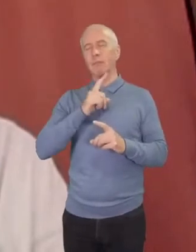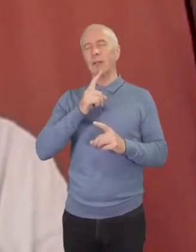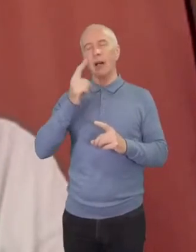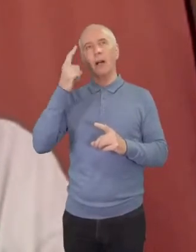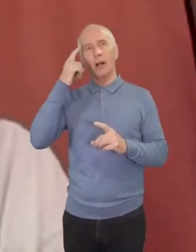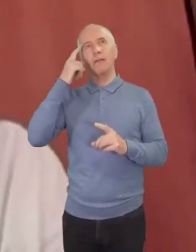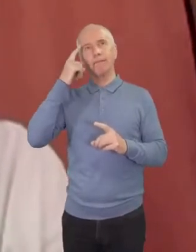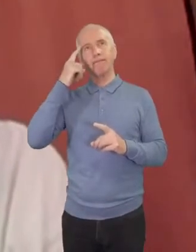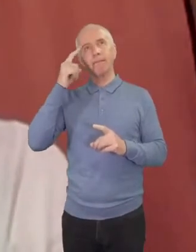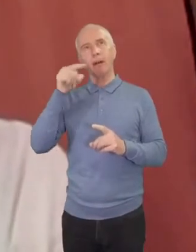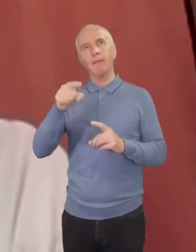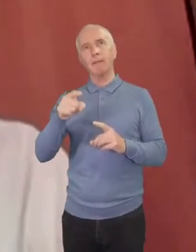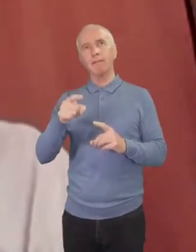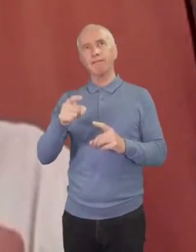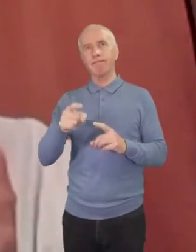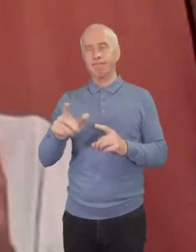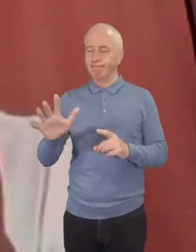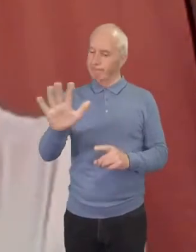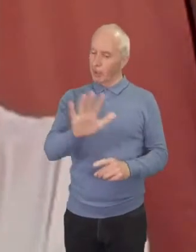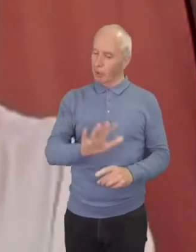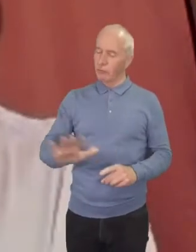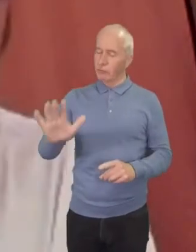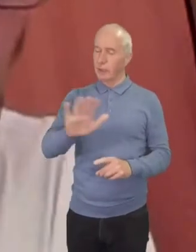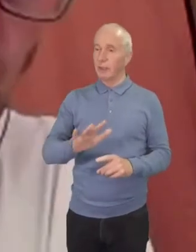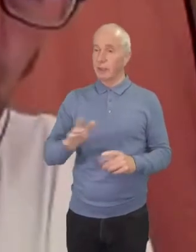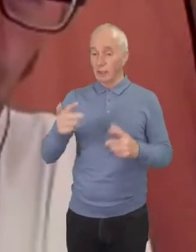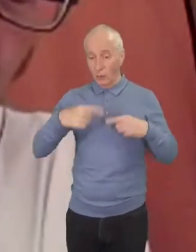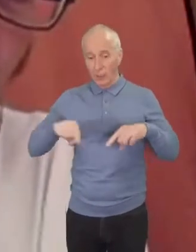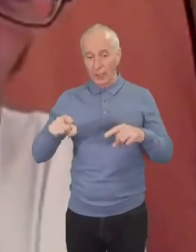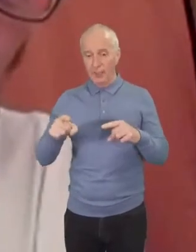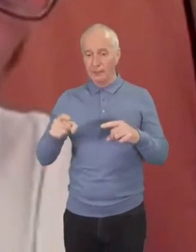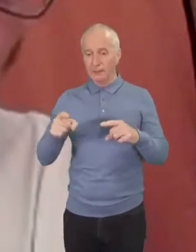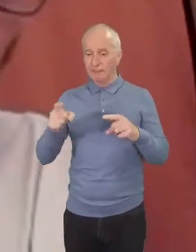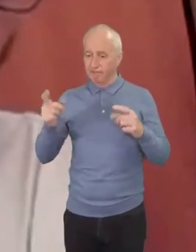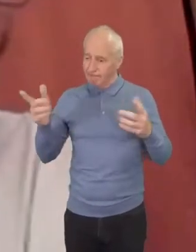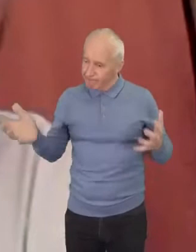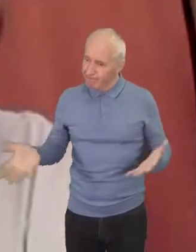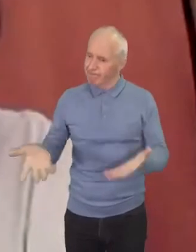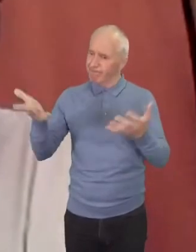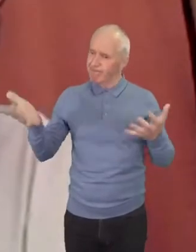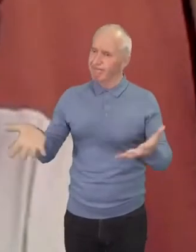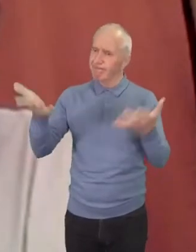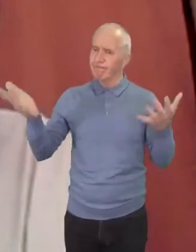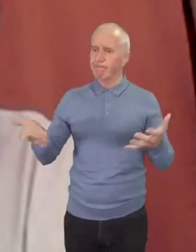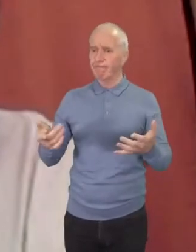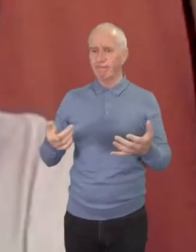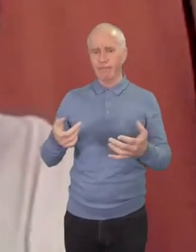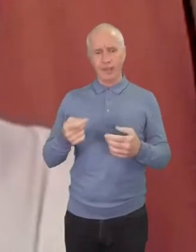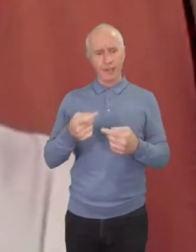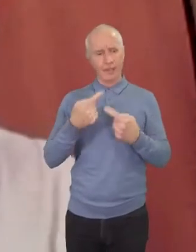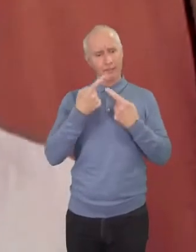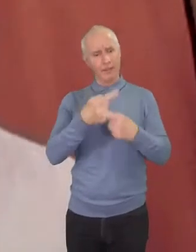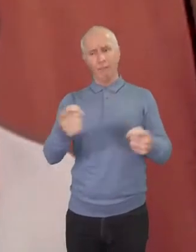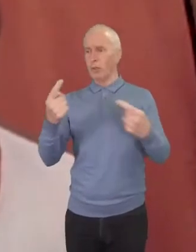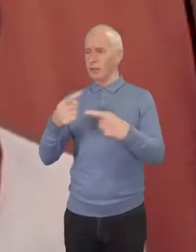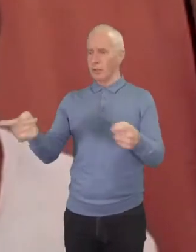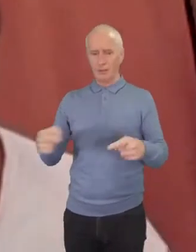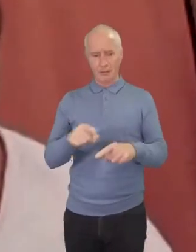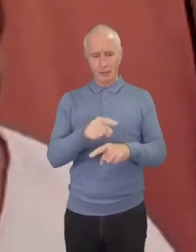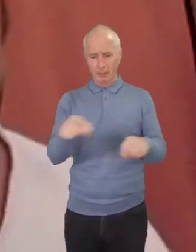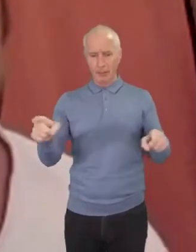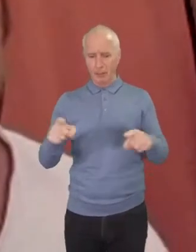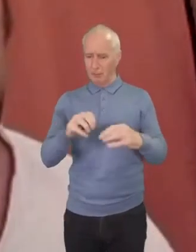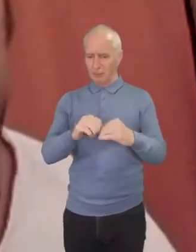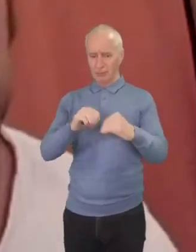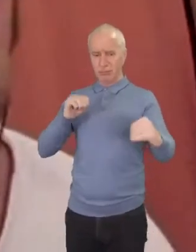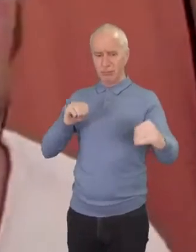we we amplify the voices of those who are not being heard and and and um